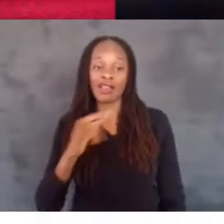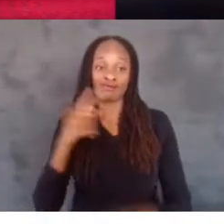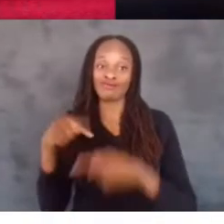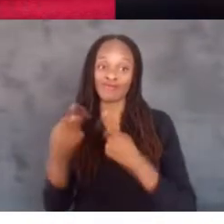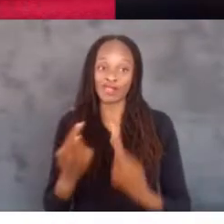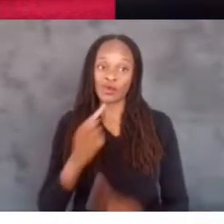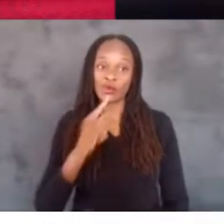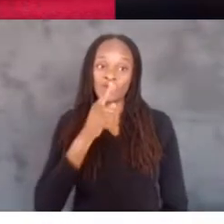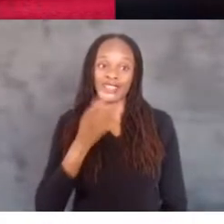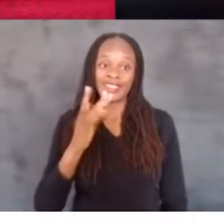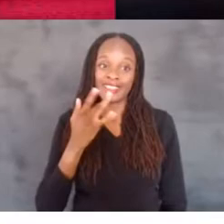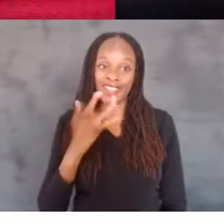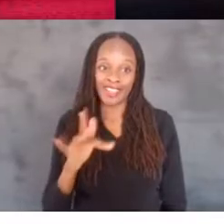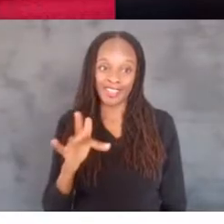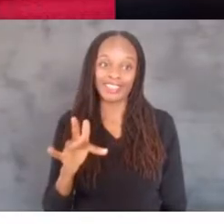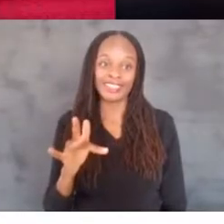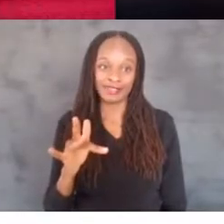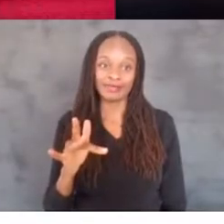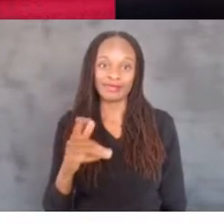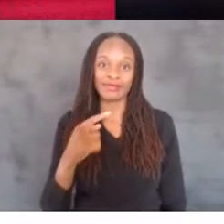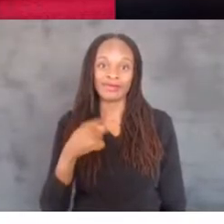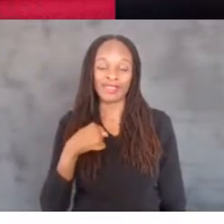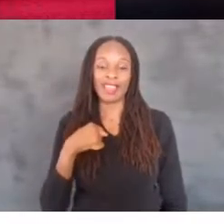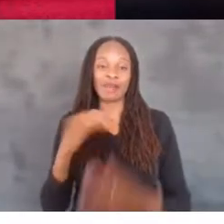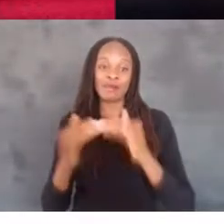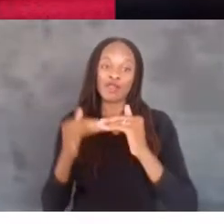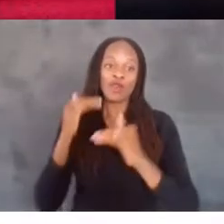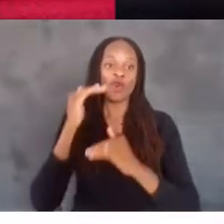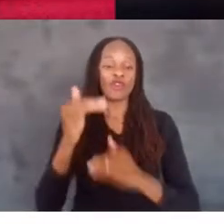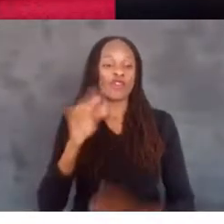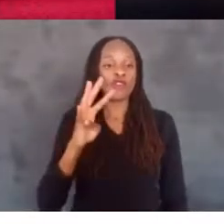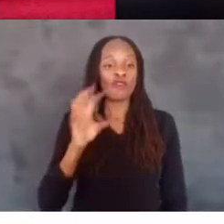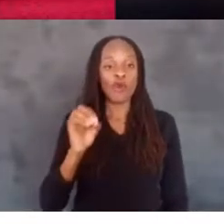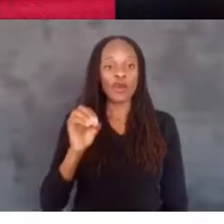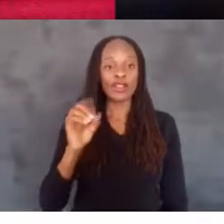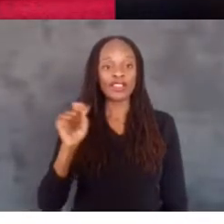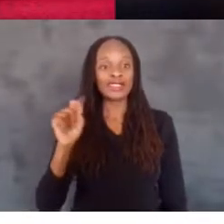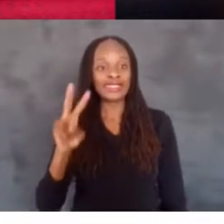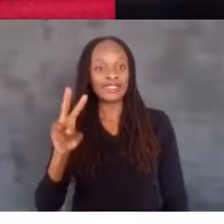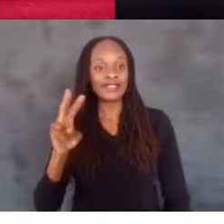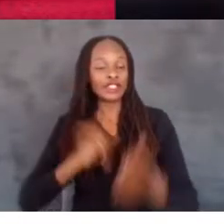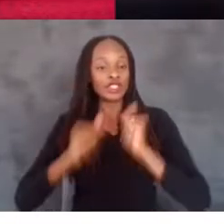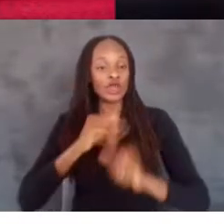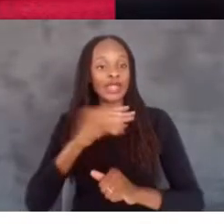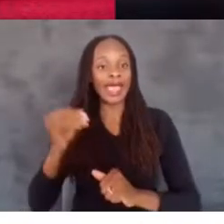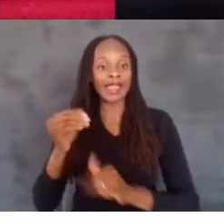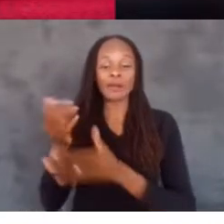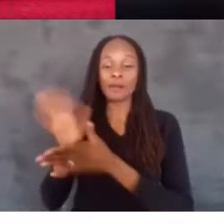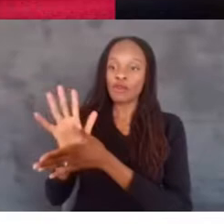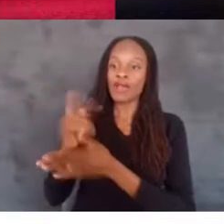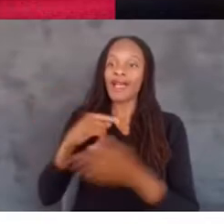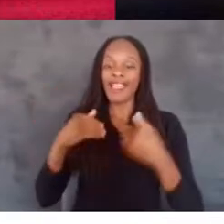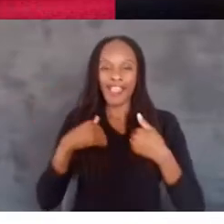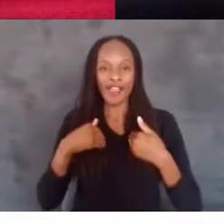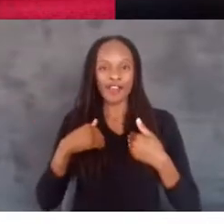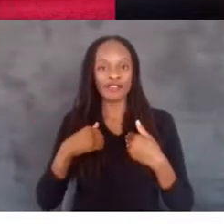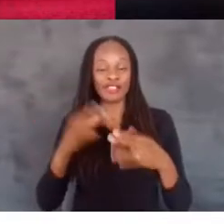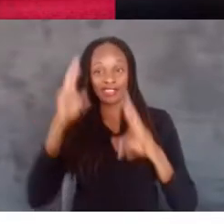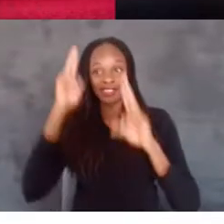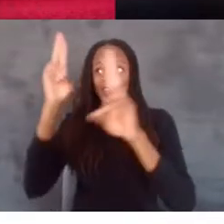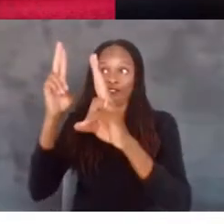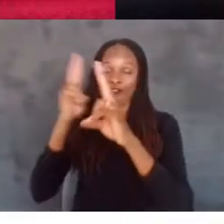in that I've been in over 40 TV shows and movies. I've gotten the honor to work with Martin Scorsese,